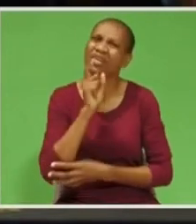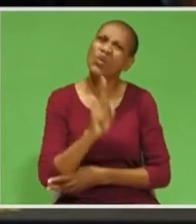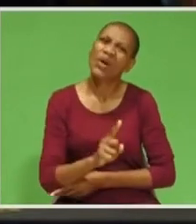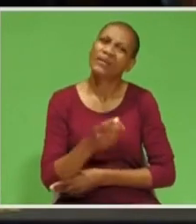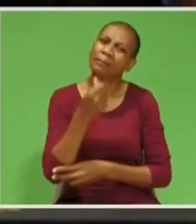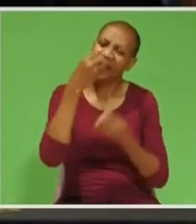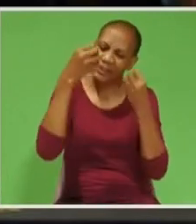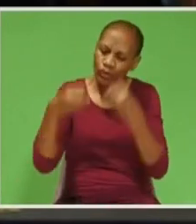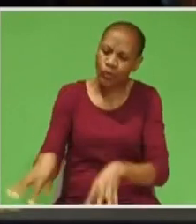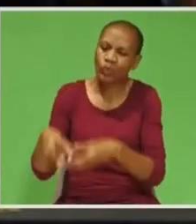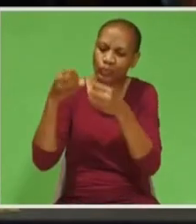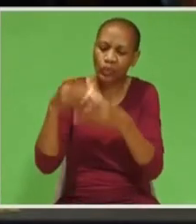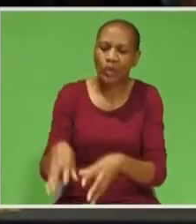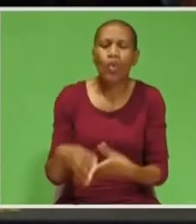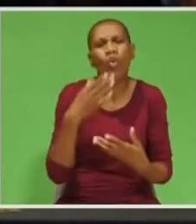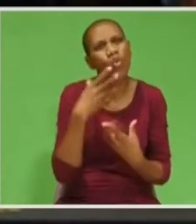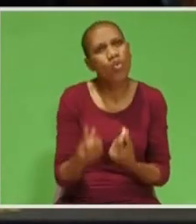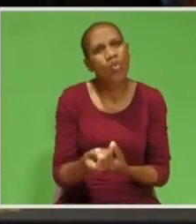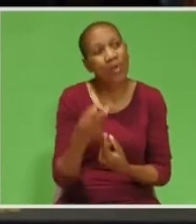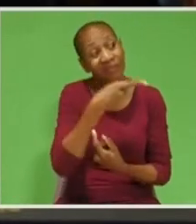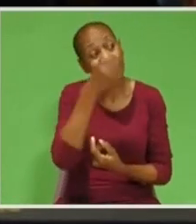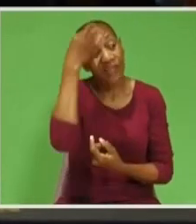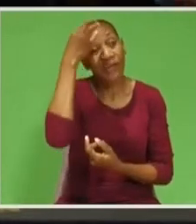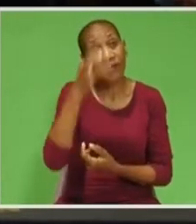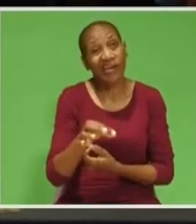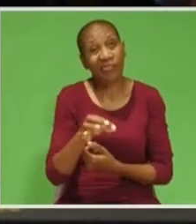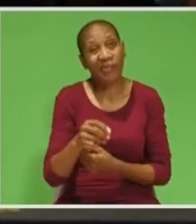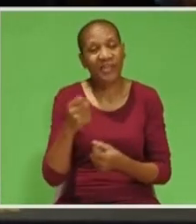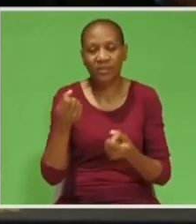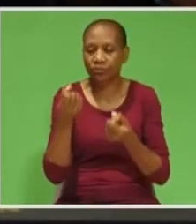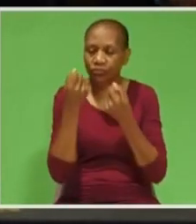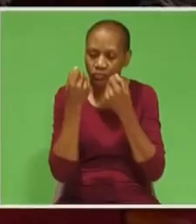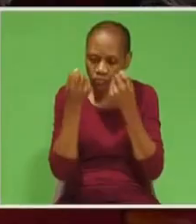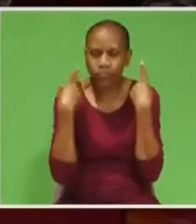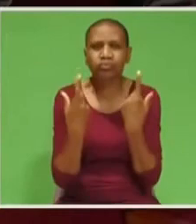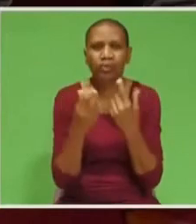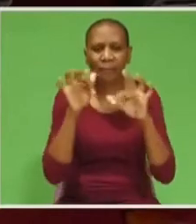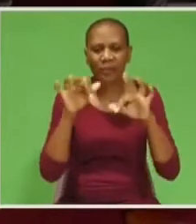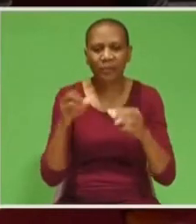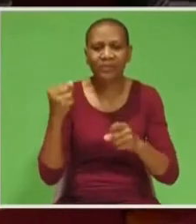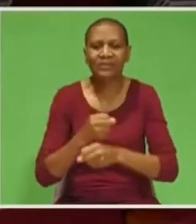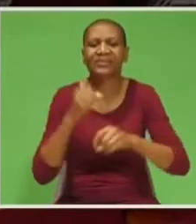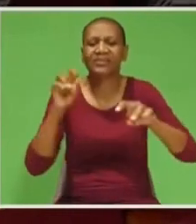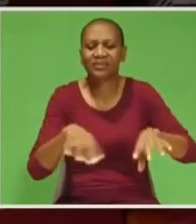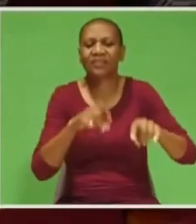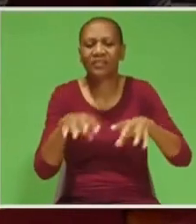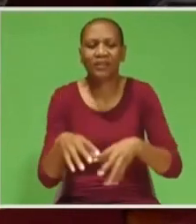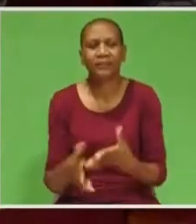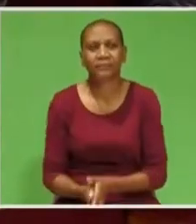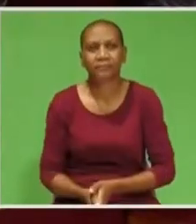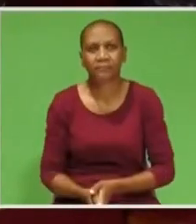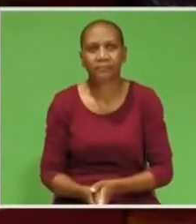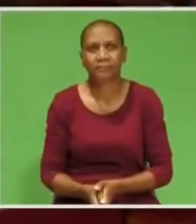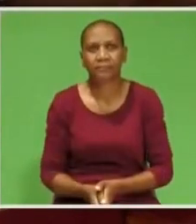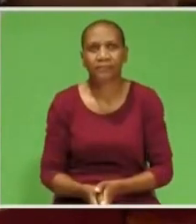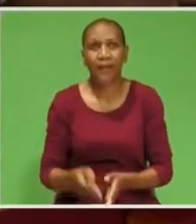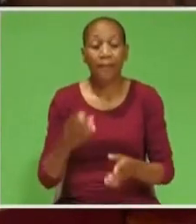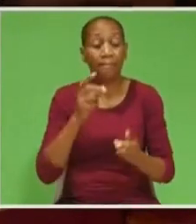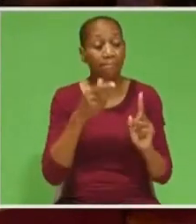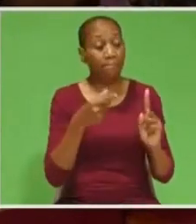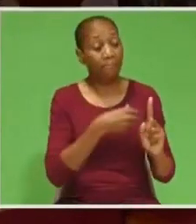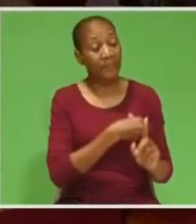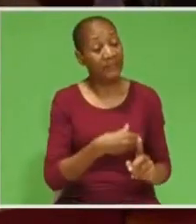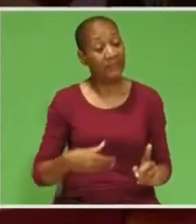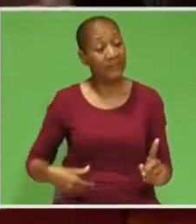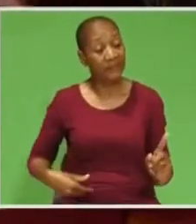money by a government that is out of touch with the hardships of its citizens. Mr. President, your cadres